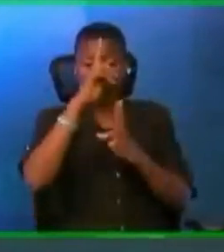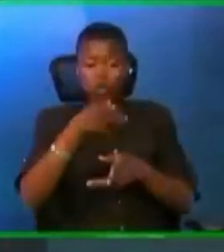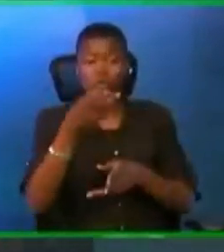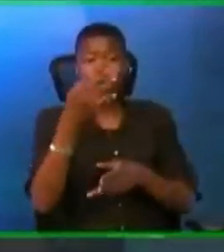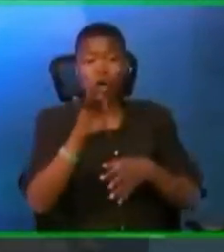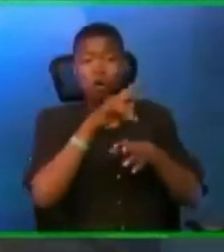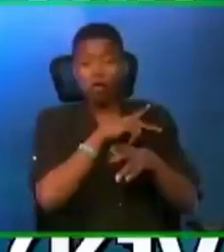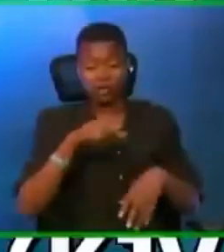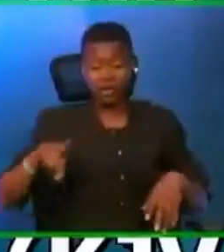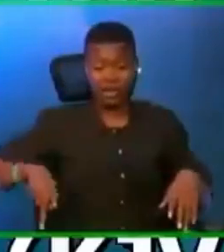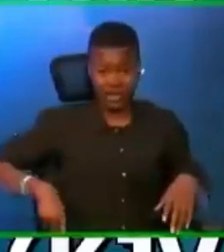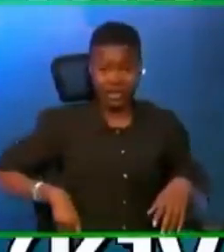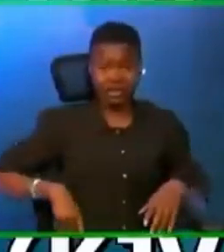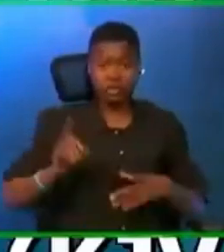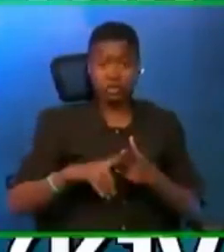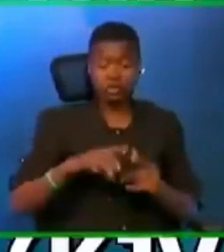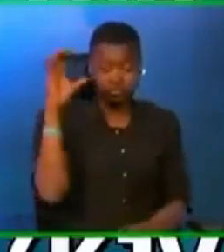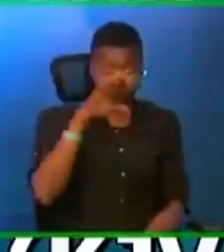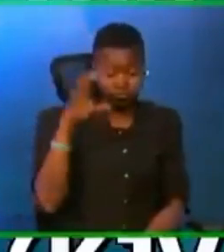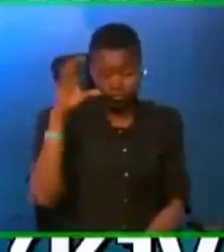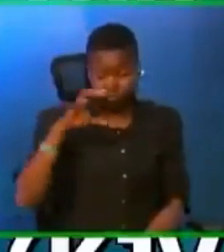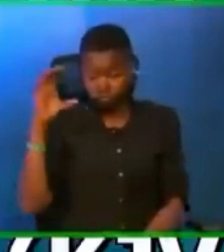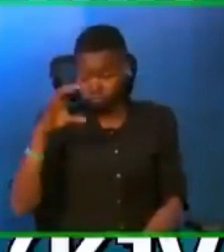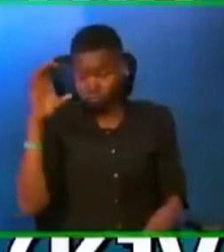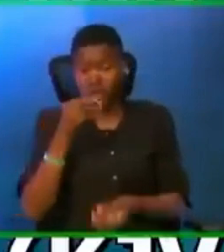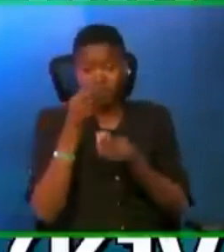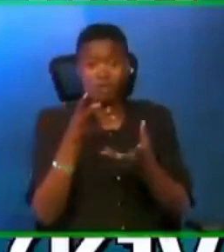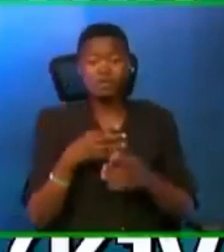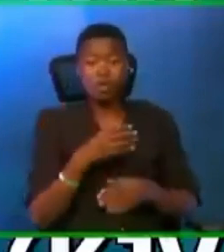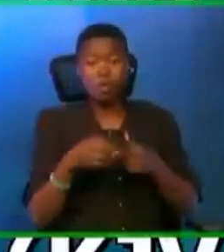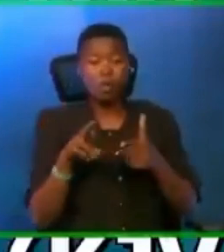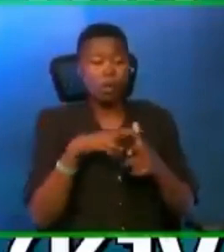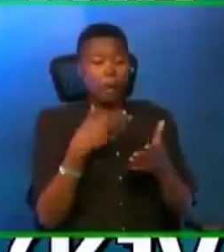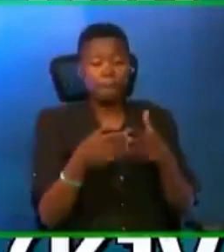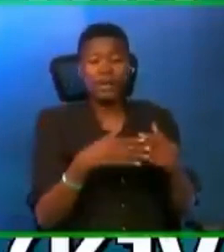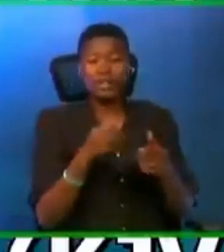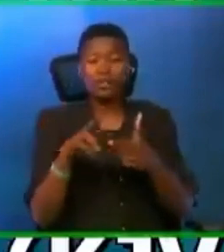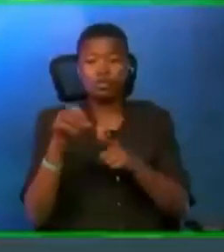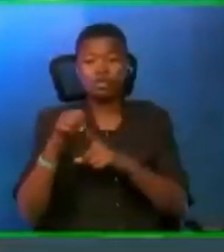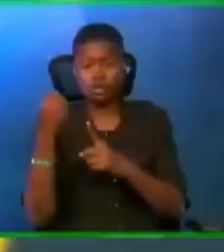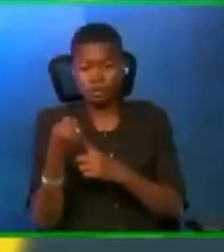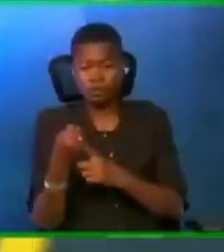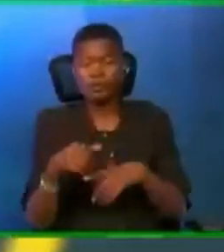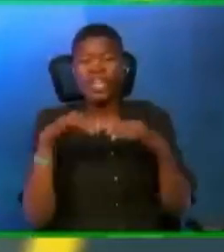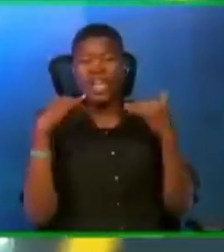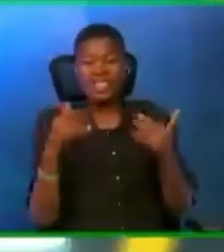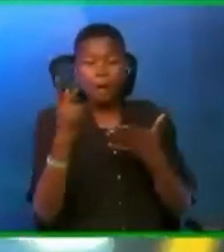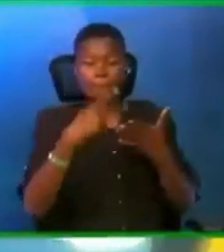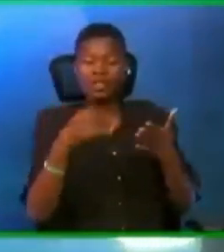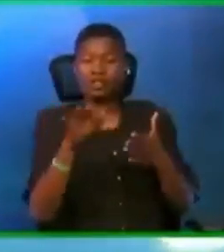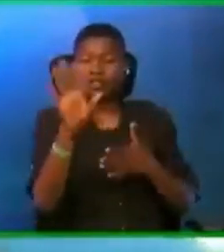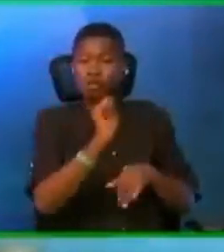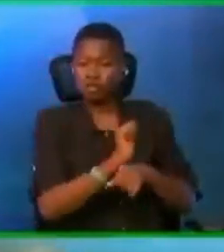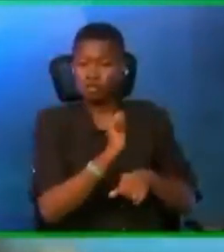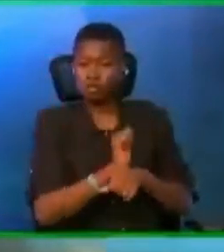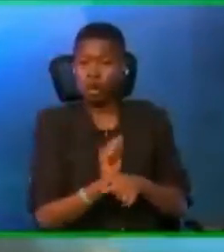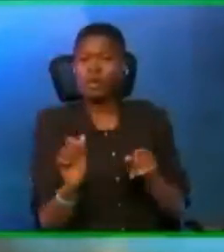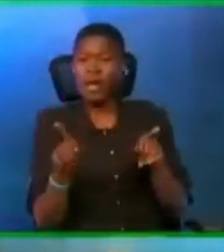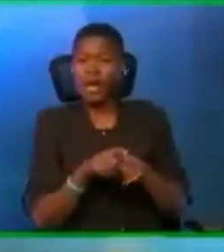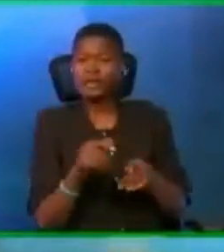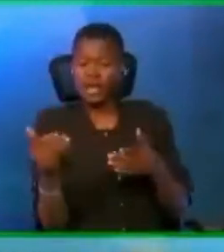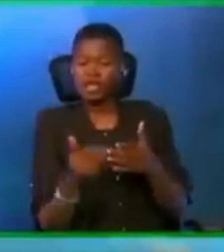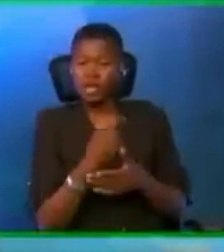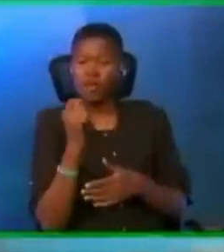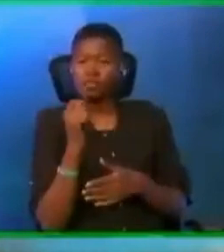to set out matters. So, part of your job description, as a New Testament saint, is that you are